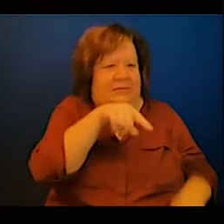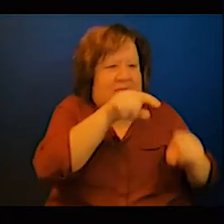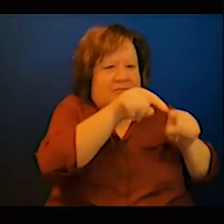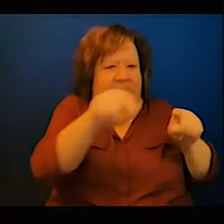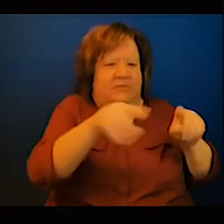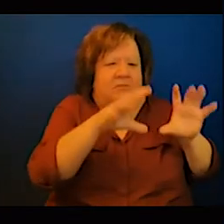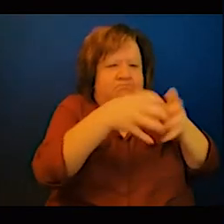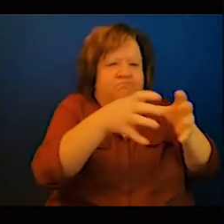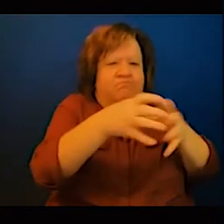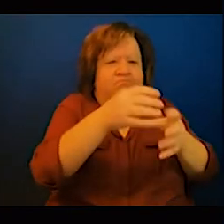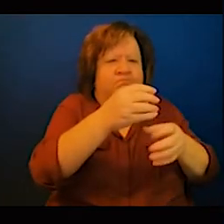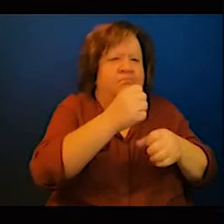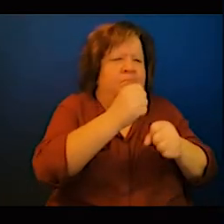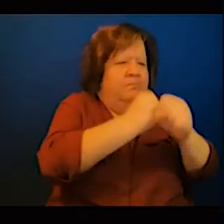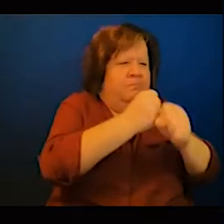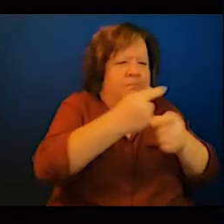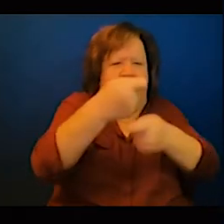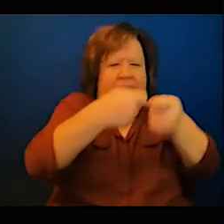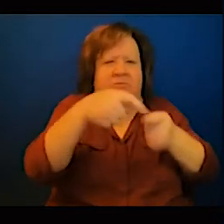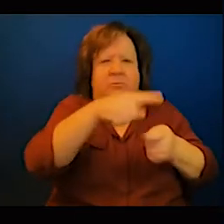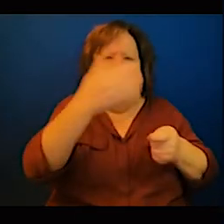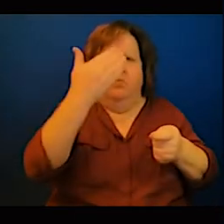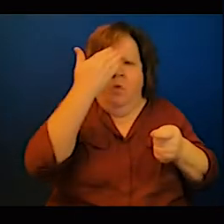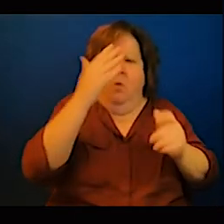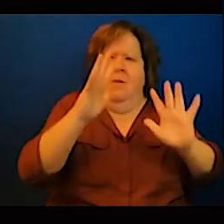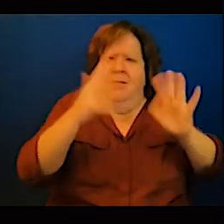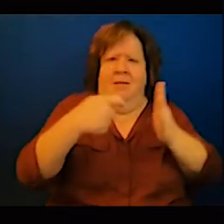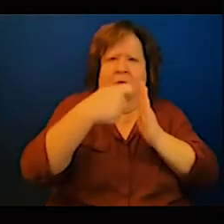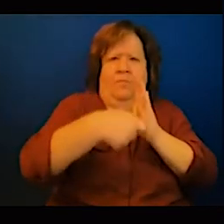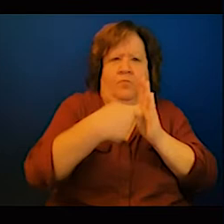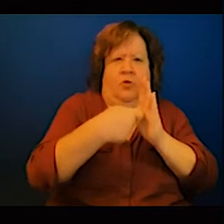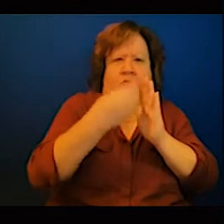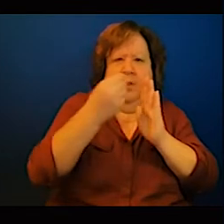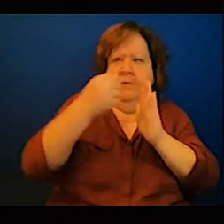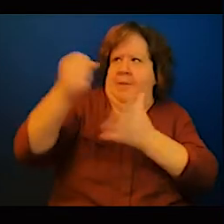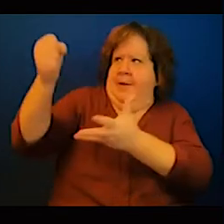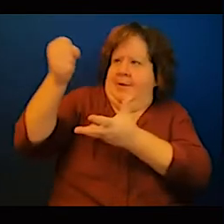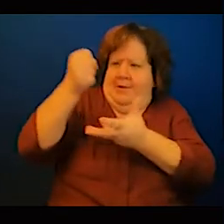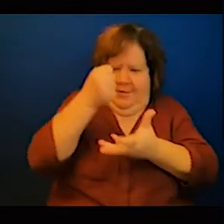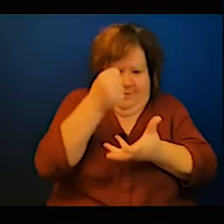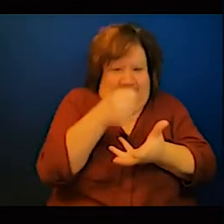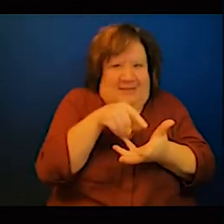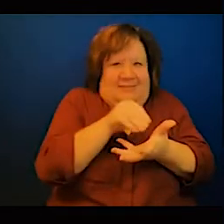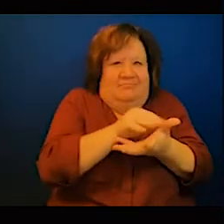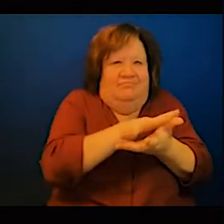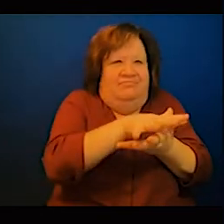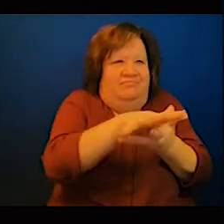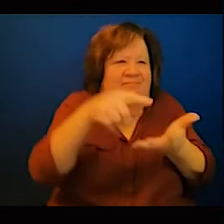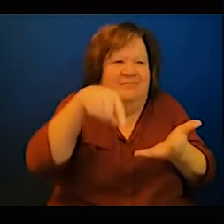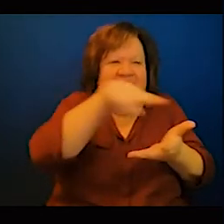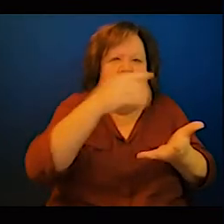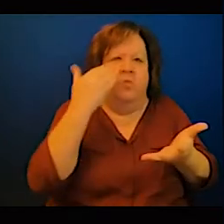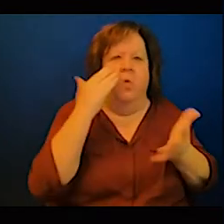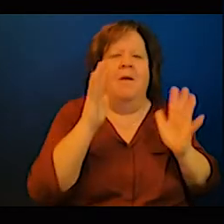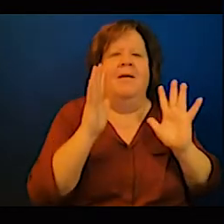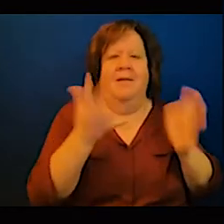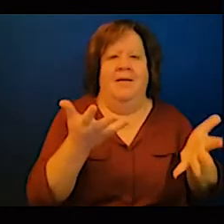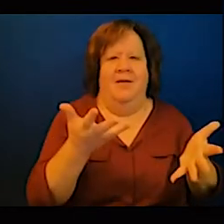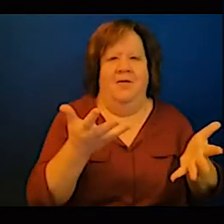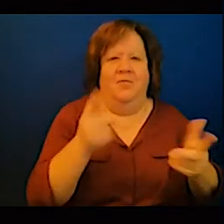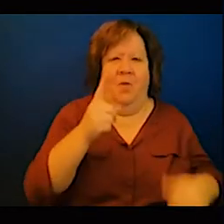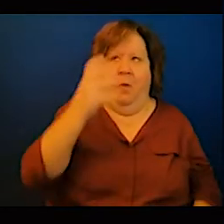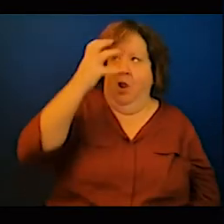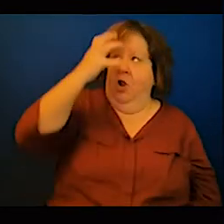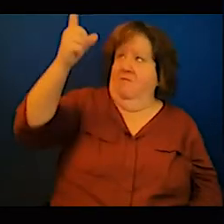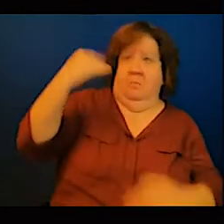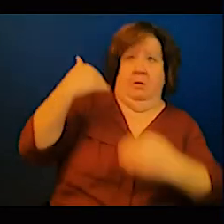that will be saved by off-grid solutions mini-grids micro-grids solar home systems and these need small